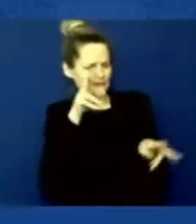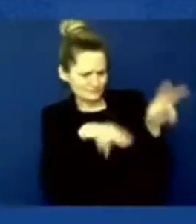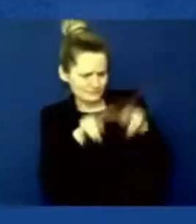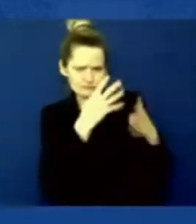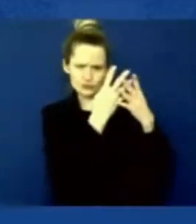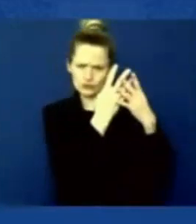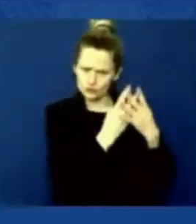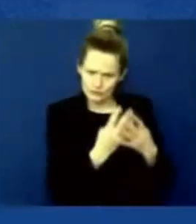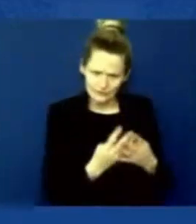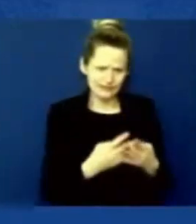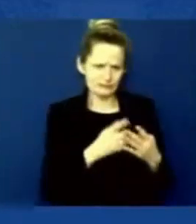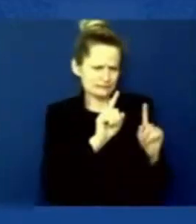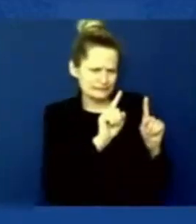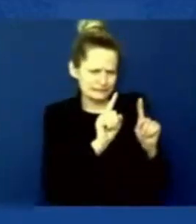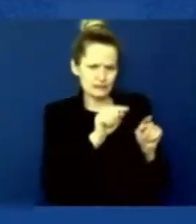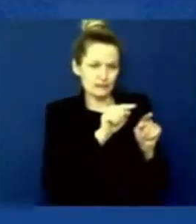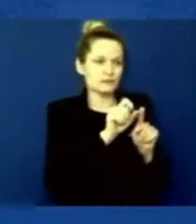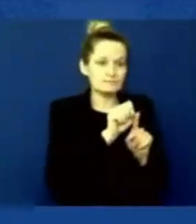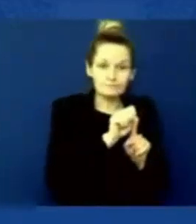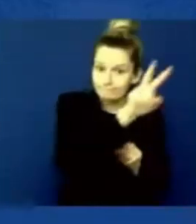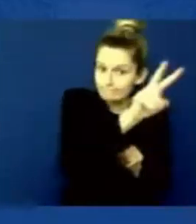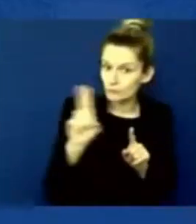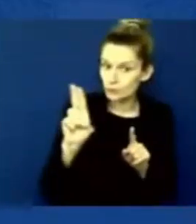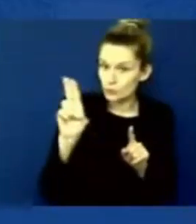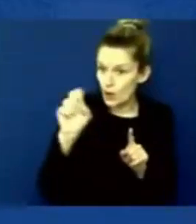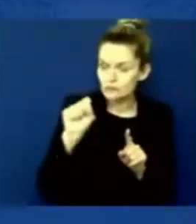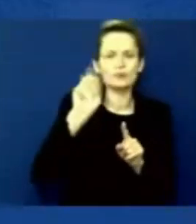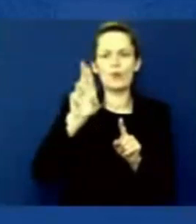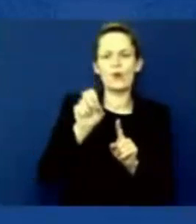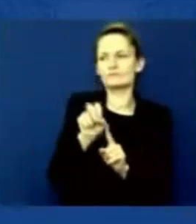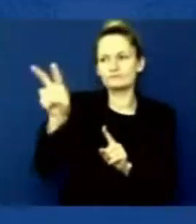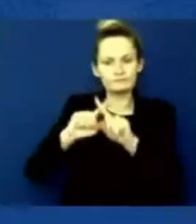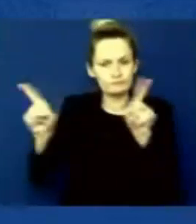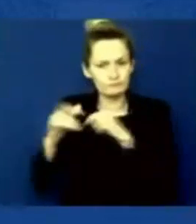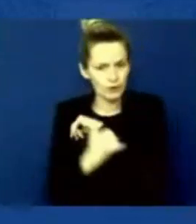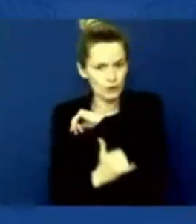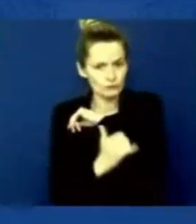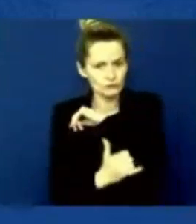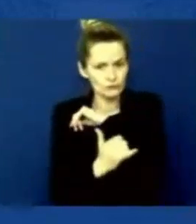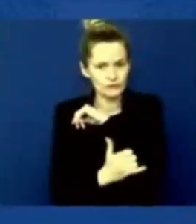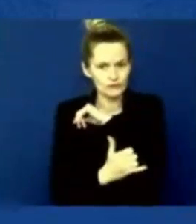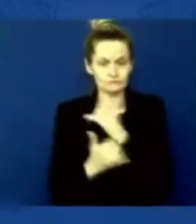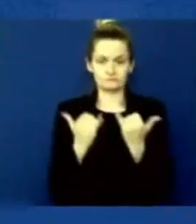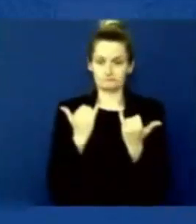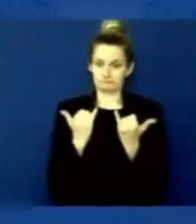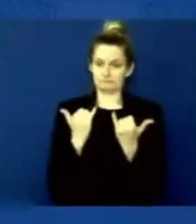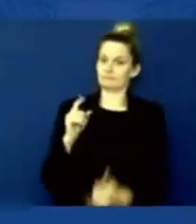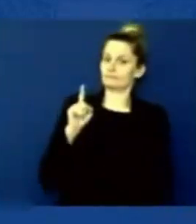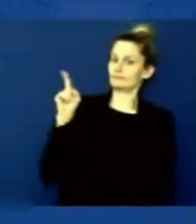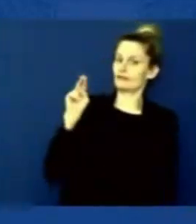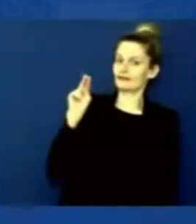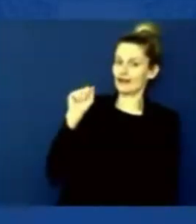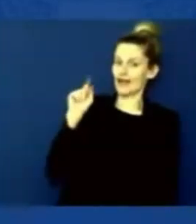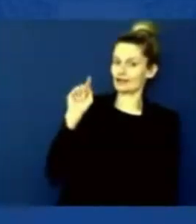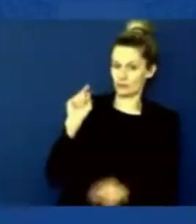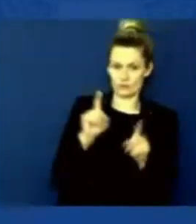country — one of our NATO allies as well. And so, from Asia to Africa, from Europe to the